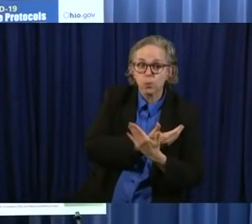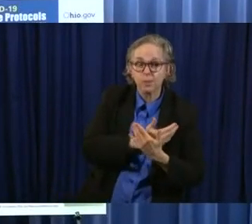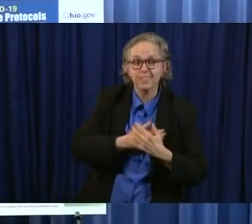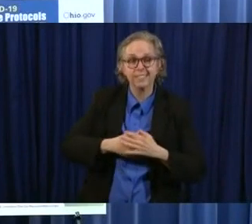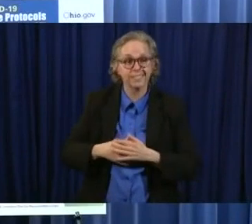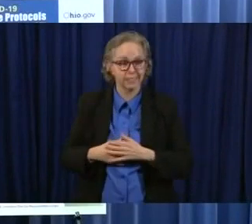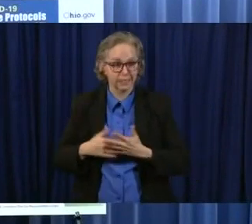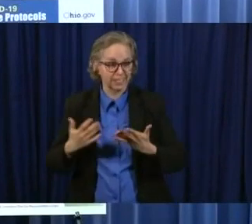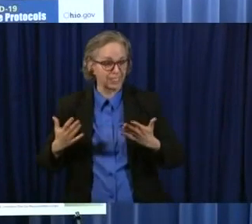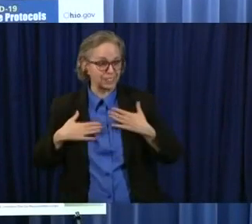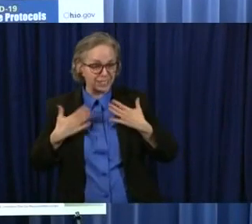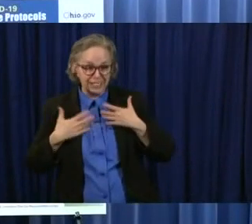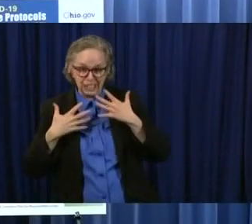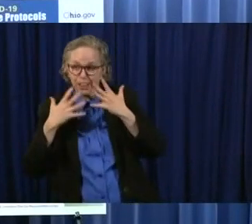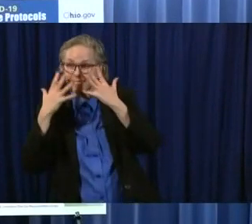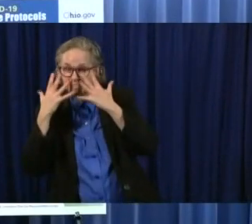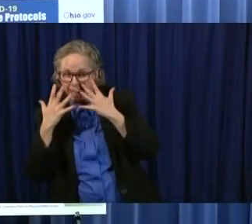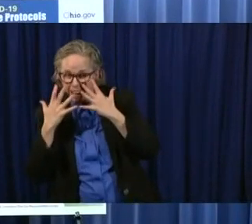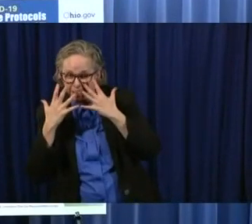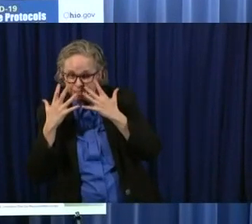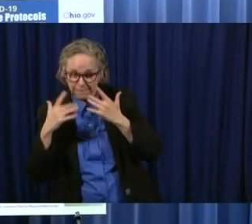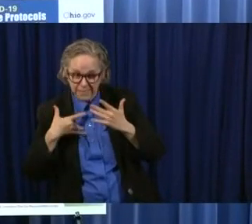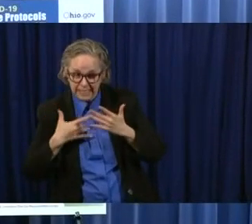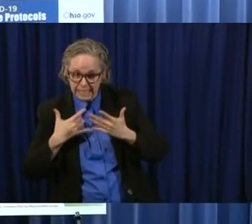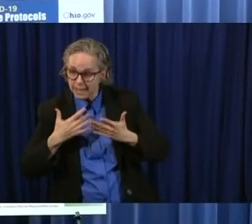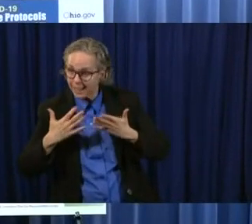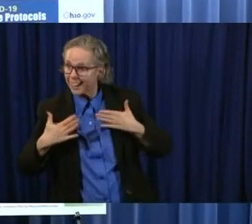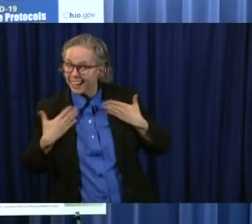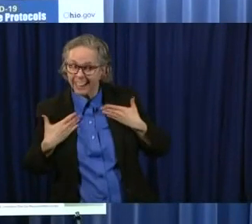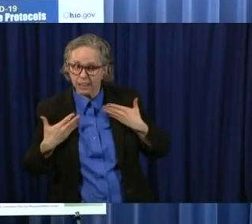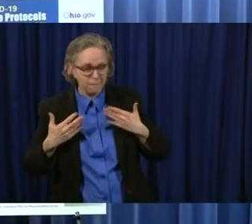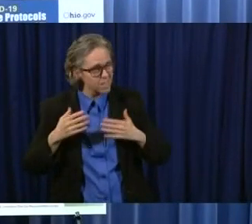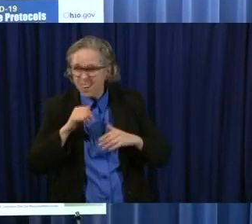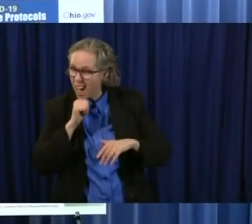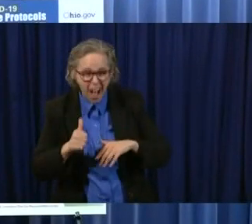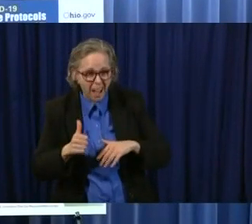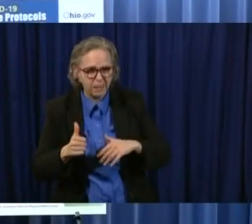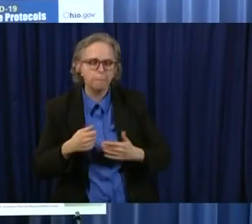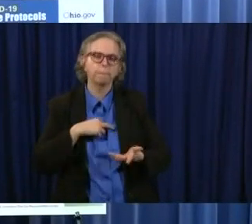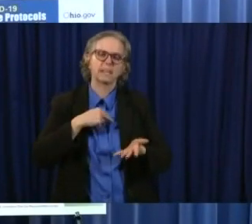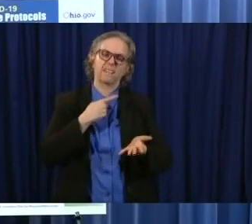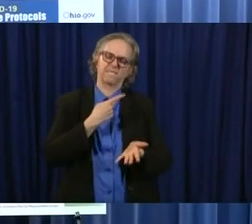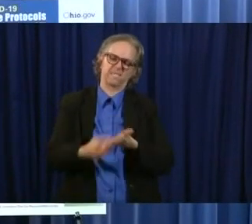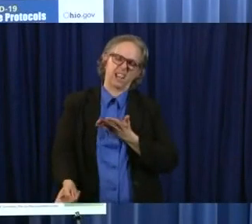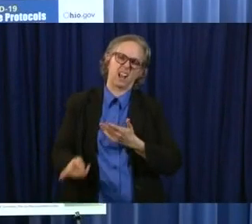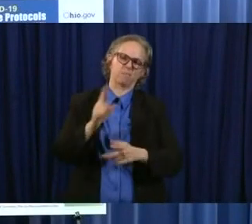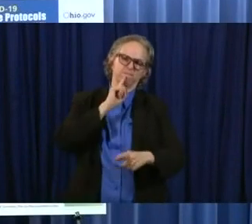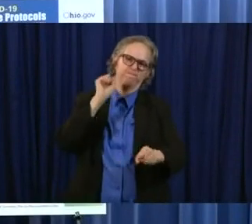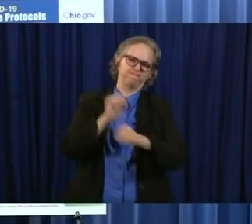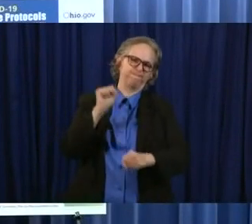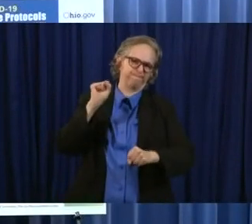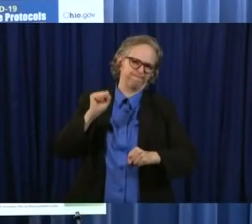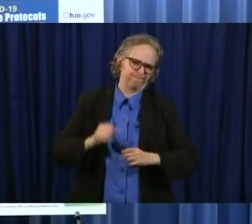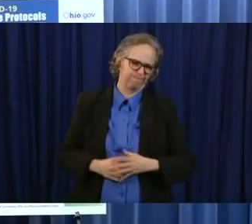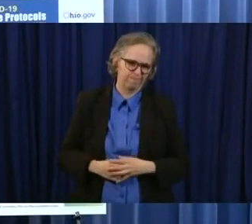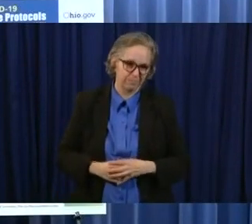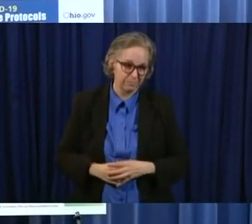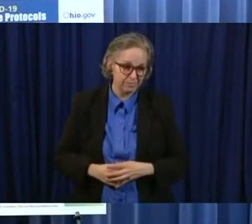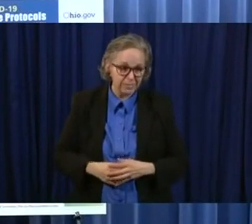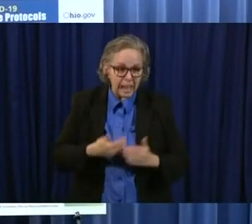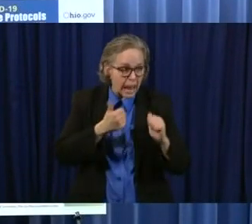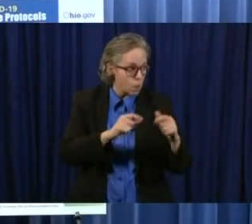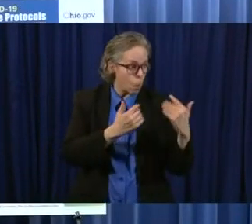glad if not i have failed indeed has anyone's burden been lighter today because i was willing to share